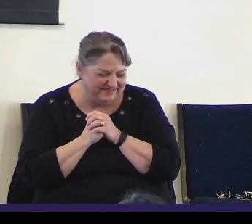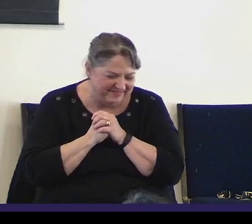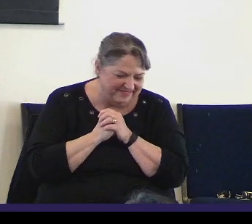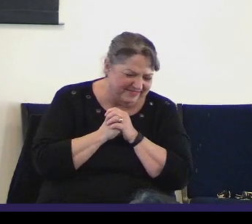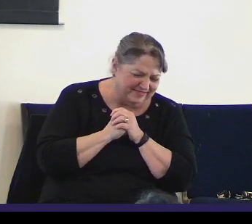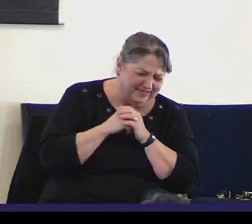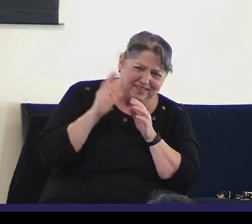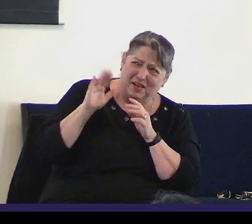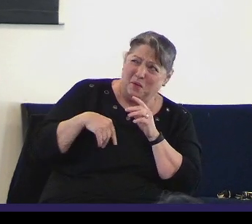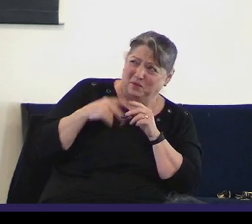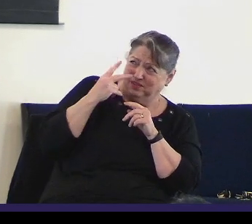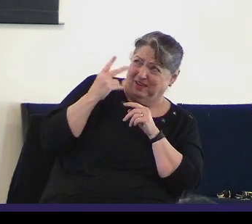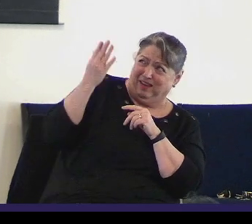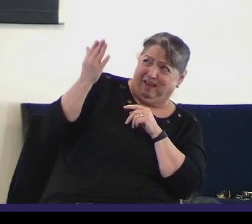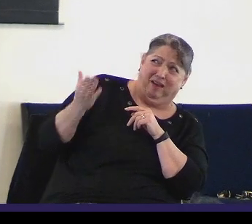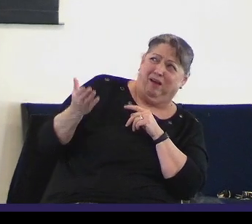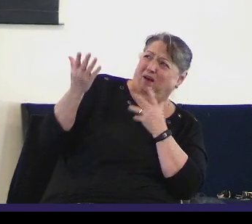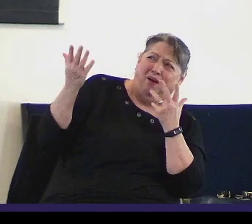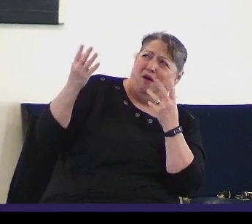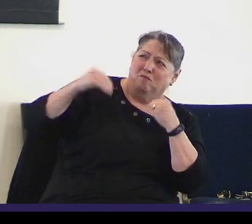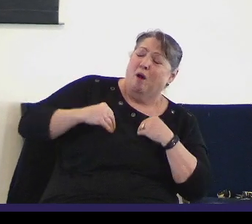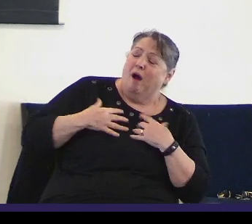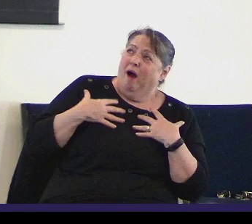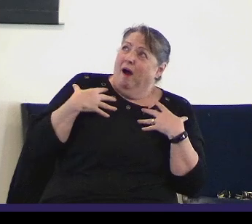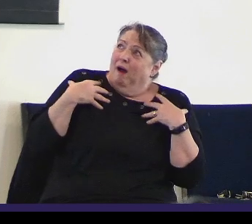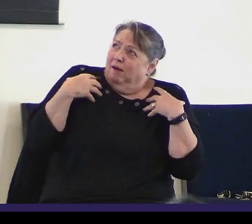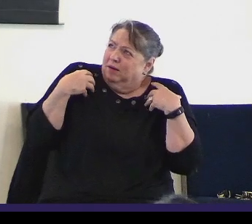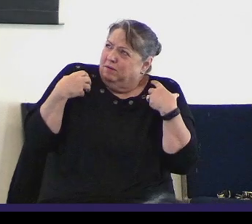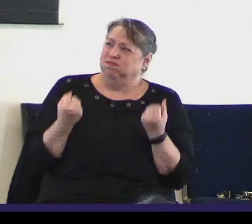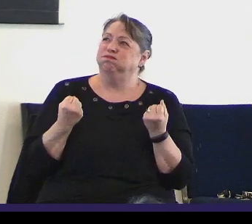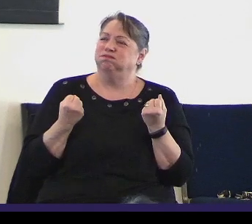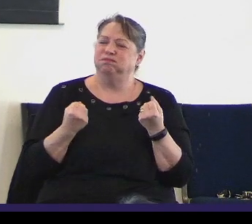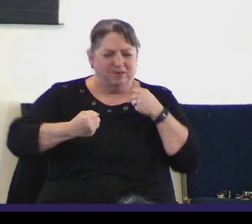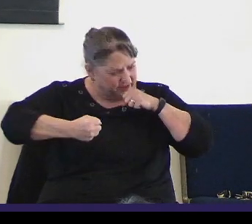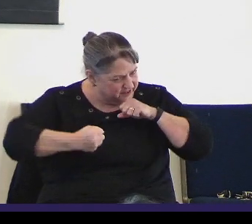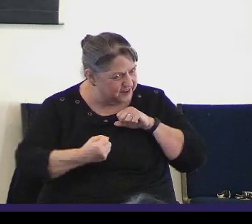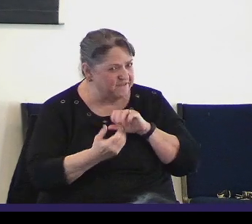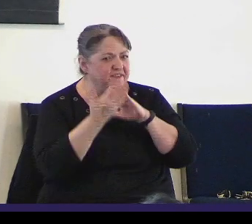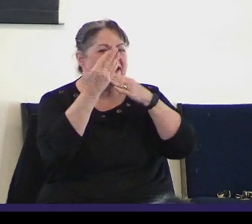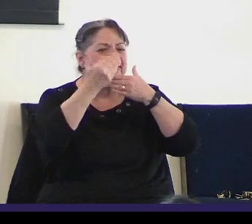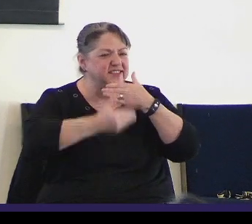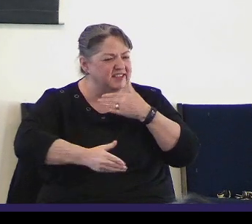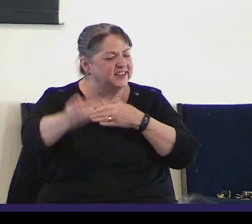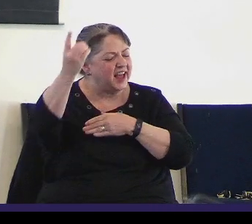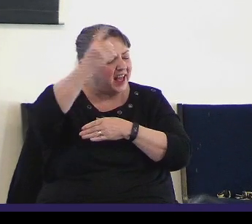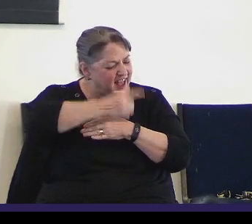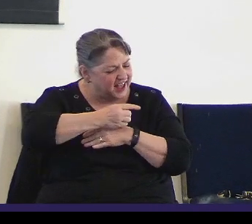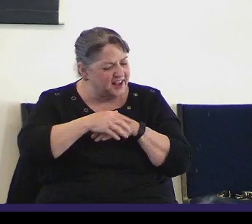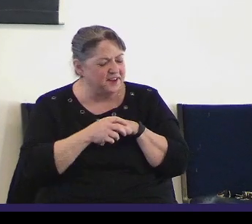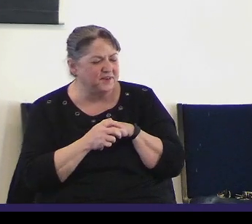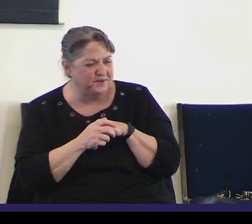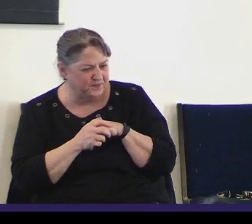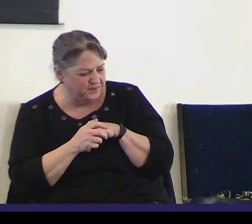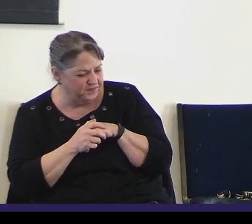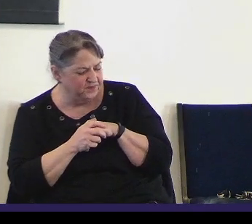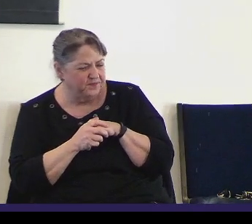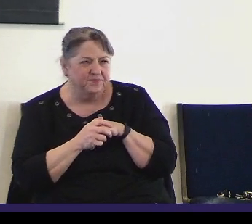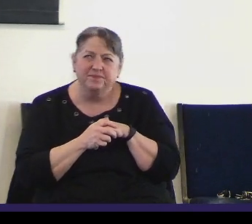Because when we see you, we find strength to face the day.